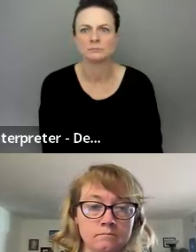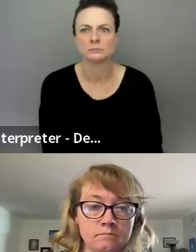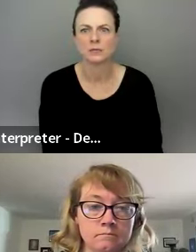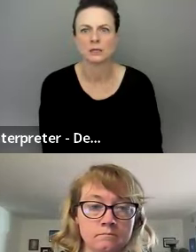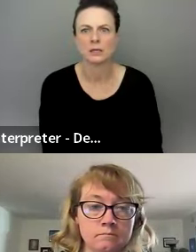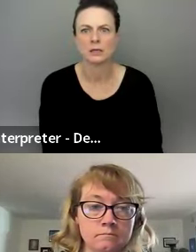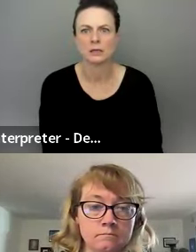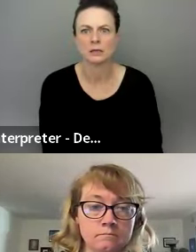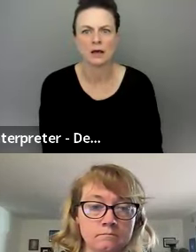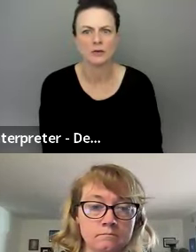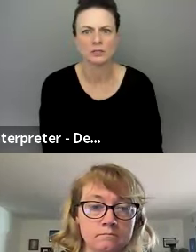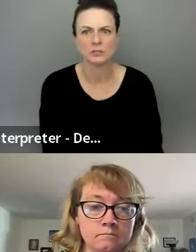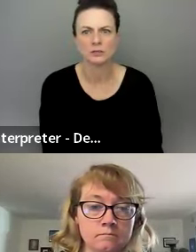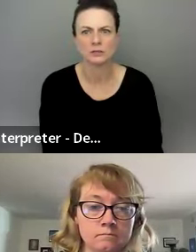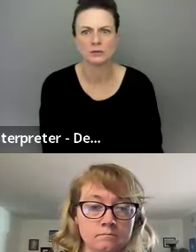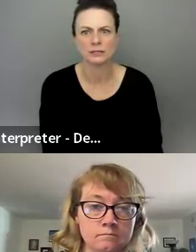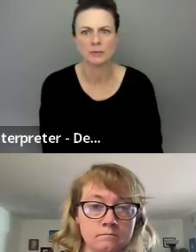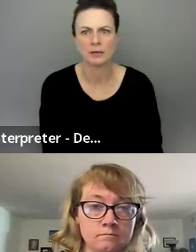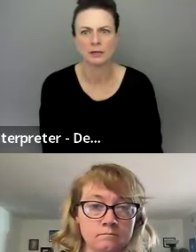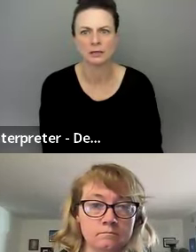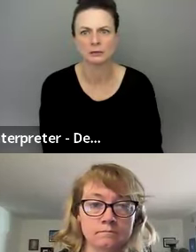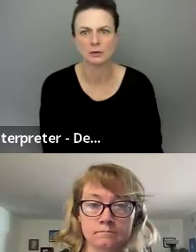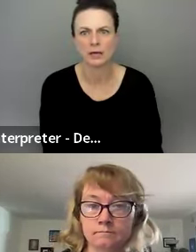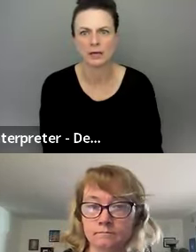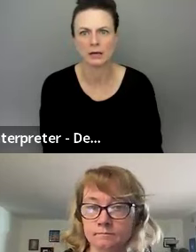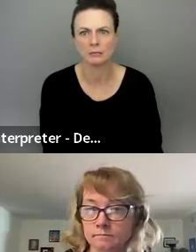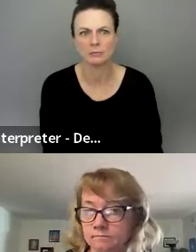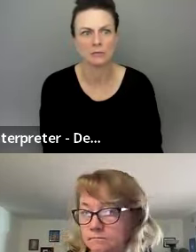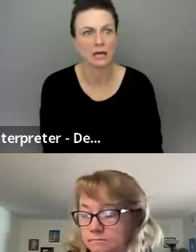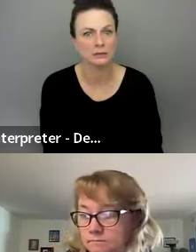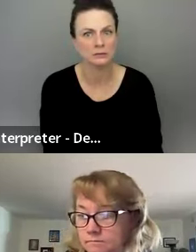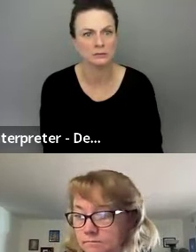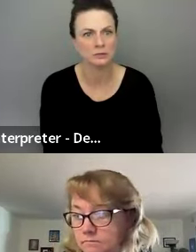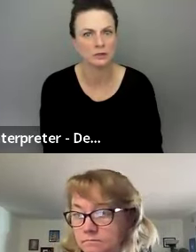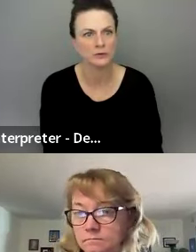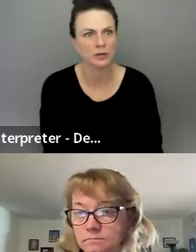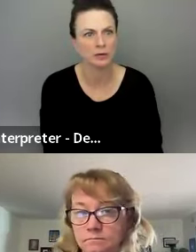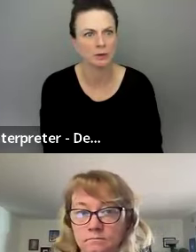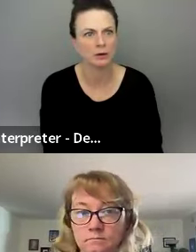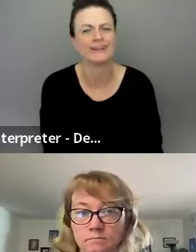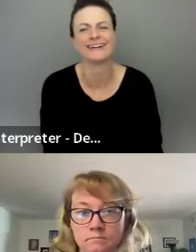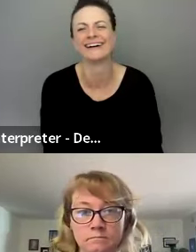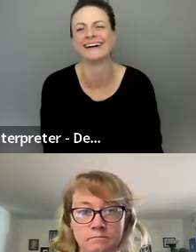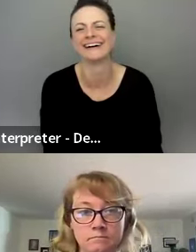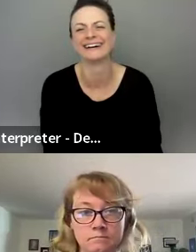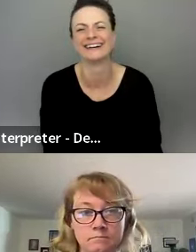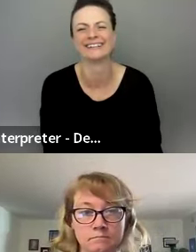Okay. Any other additions to that topic? Okay. Milad, you still have your hand up?